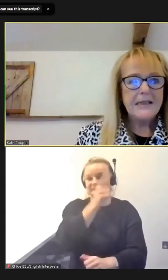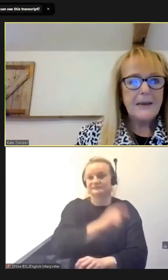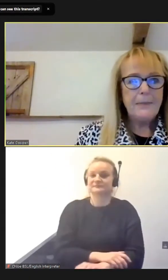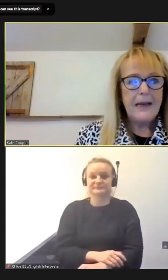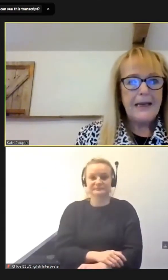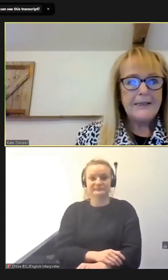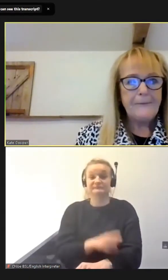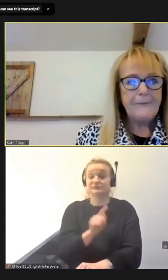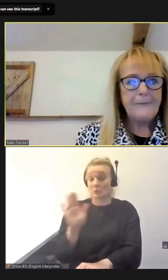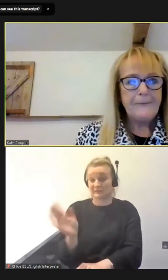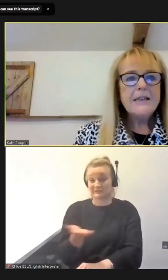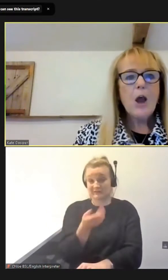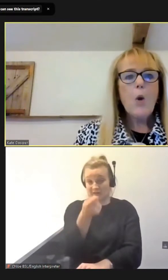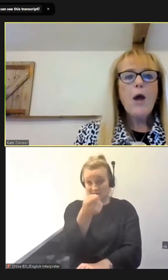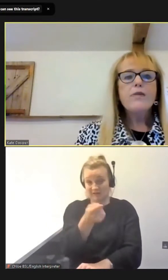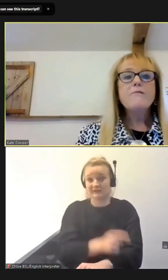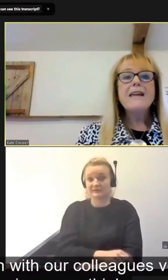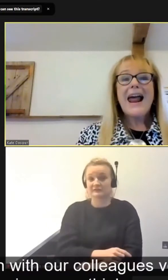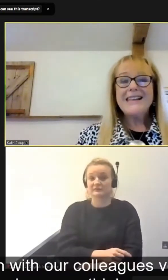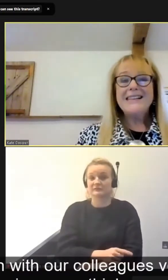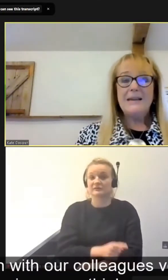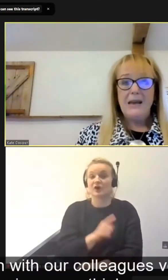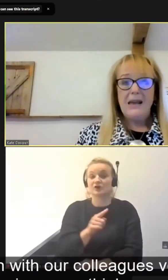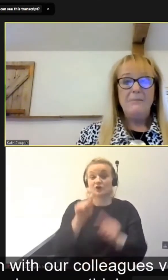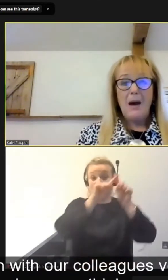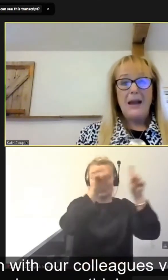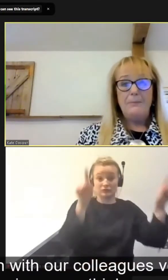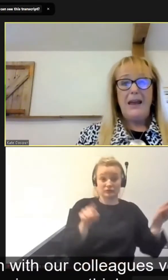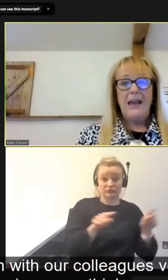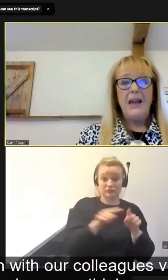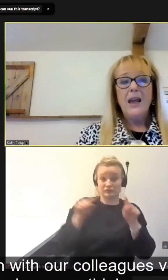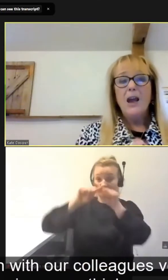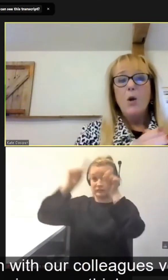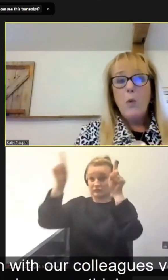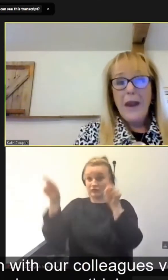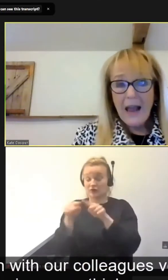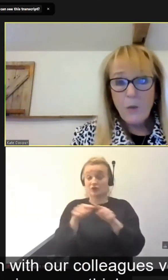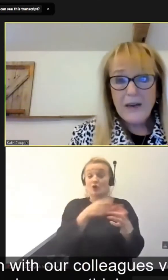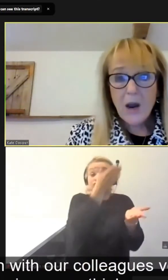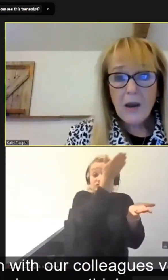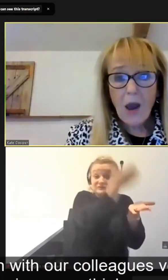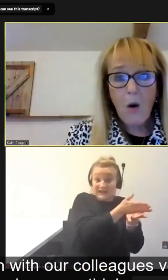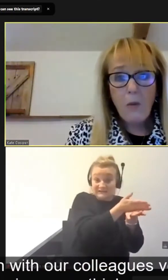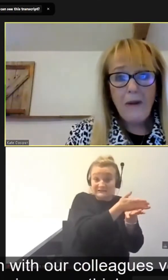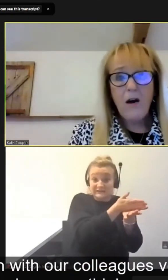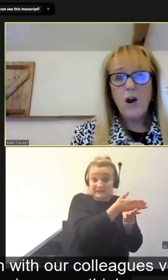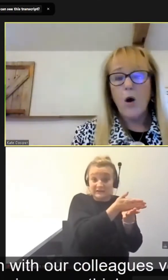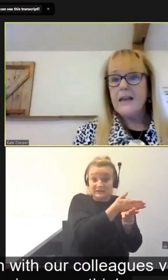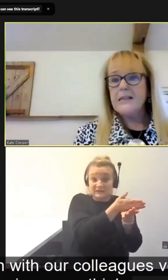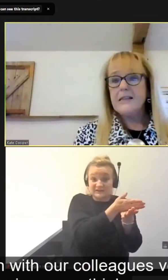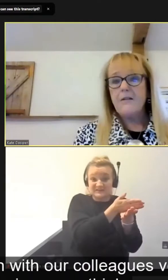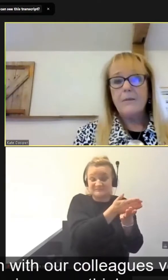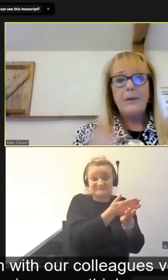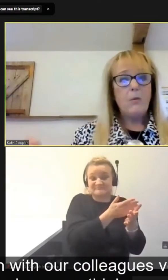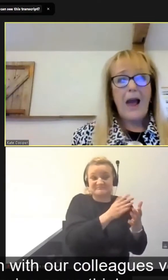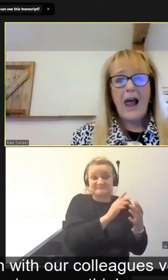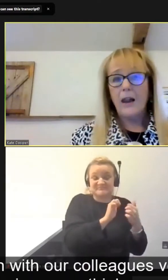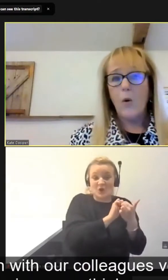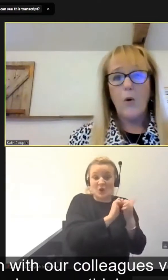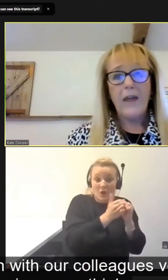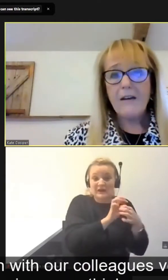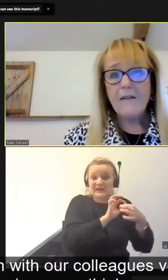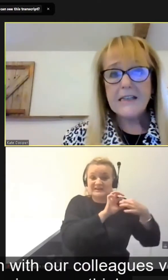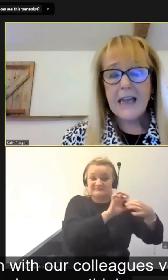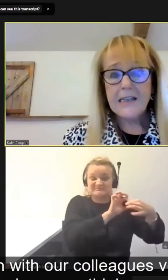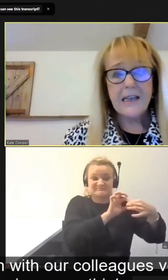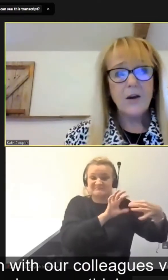Sebastian, please. So the reality might be, we don't get on with our colleagues terribly well,